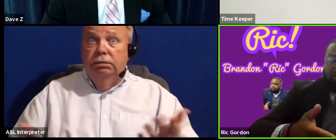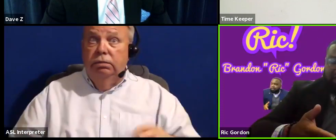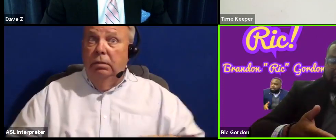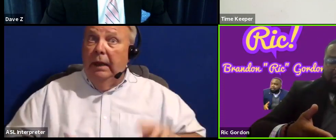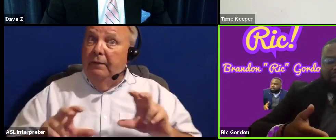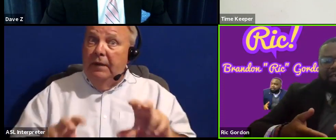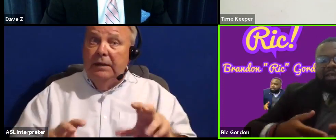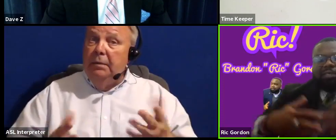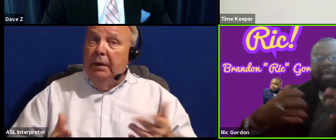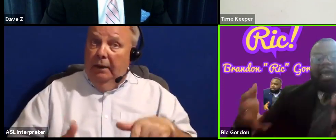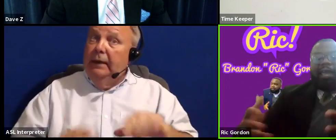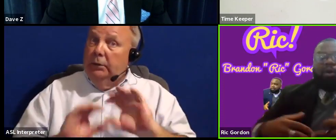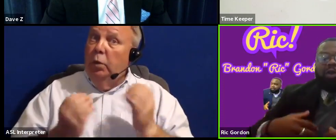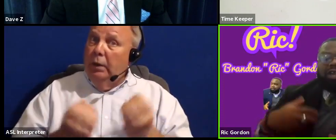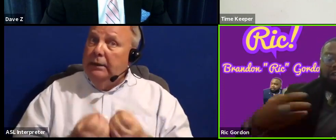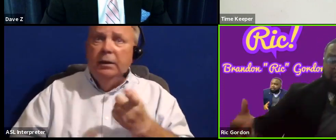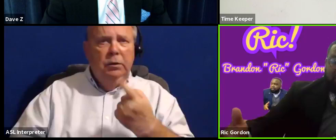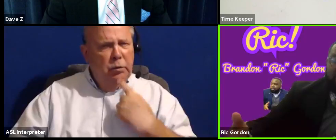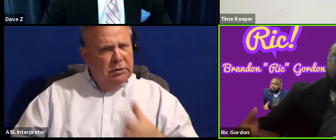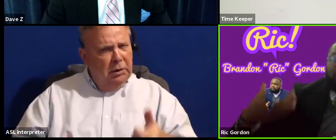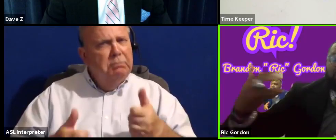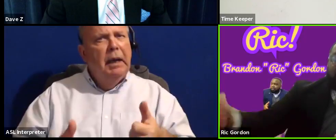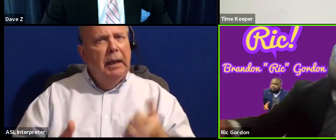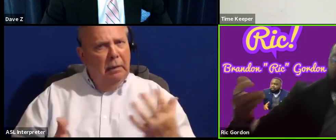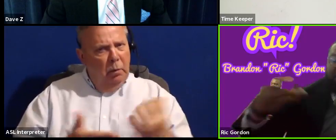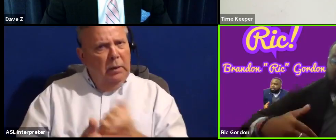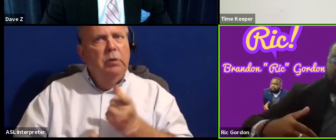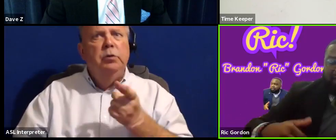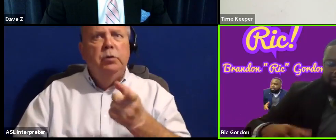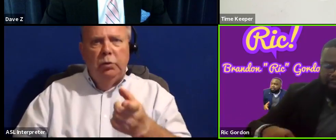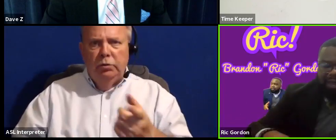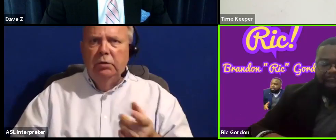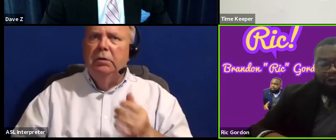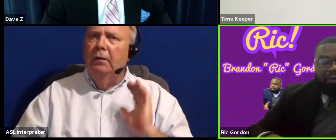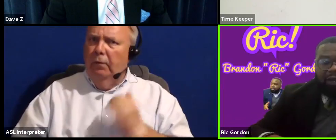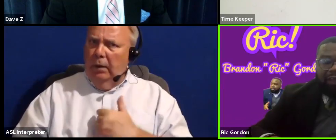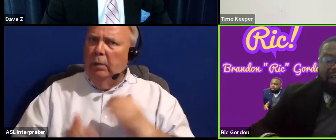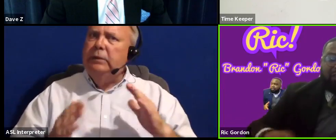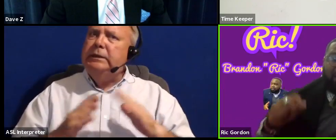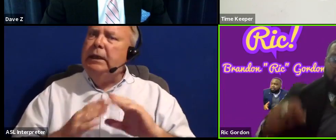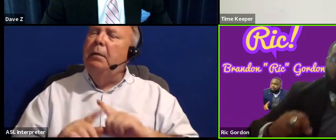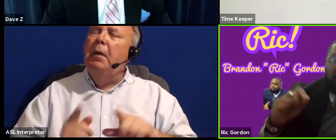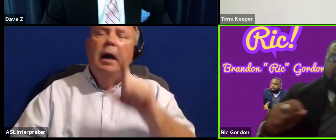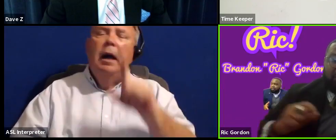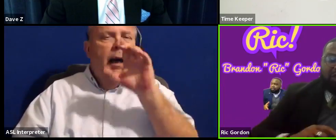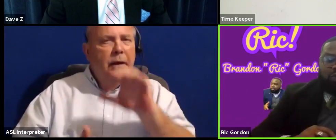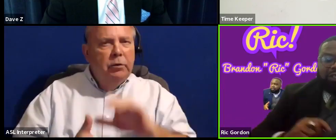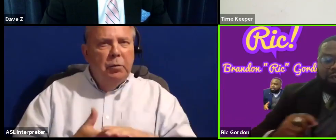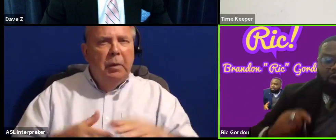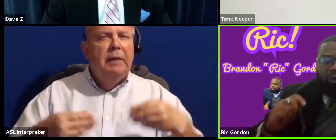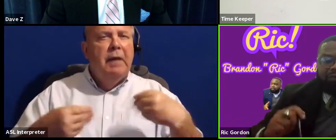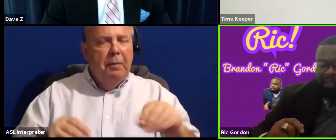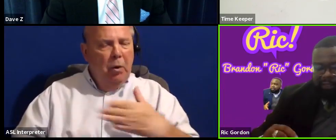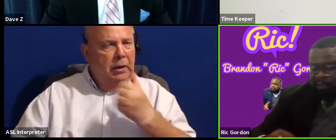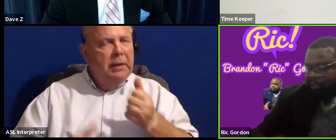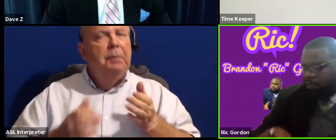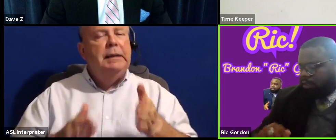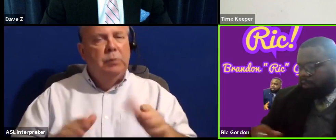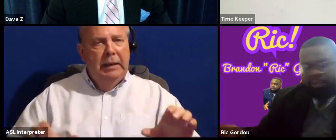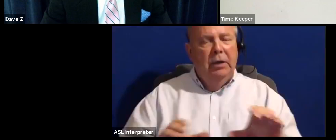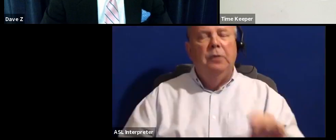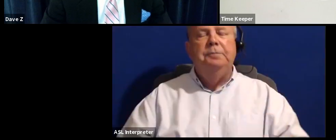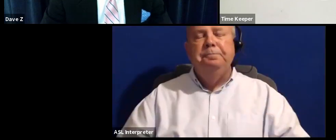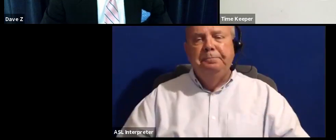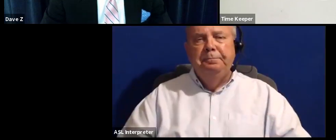this organization. We say, hey, we can use this, we use these funds for our city. But I do believe that marketing is the best way to go with us.